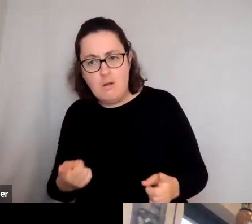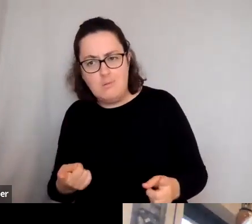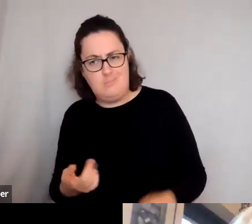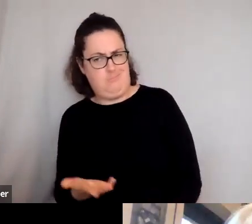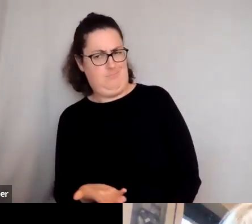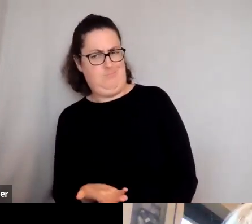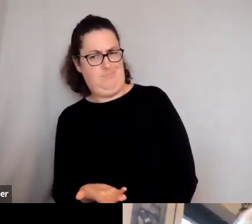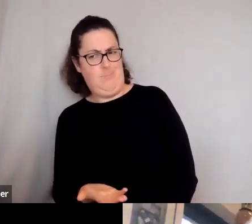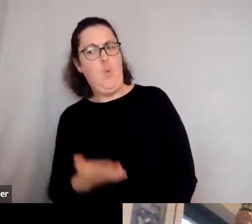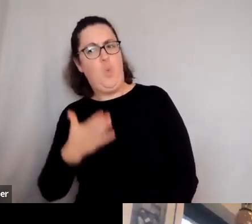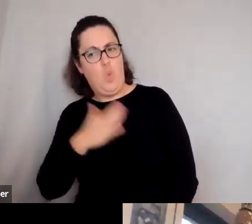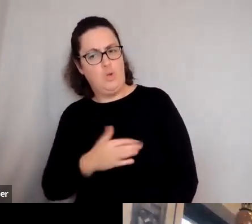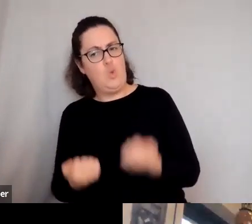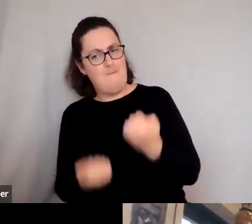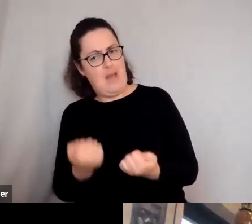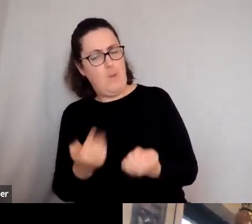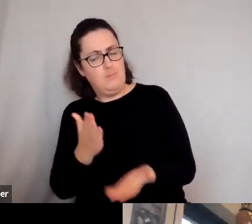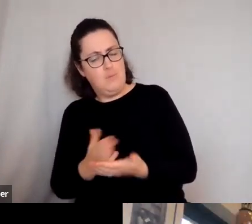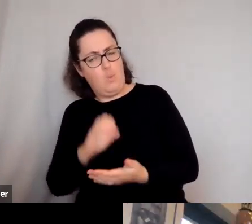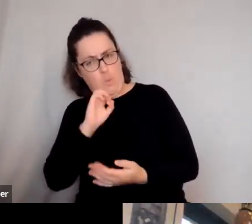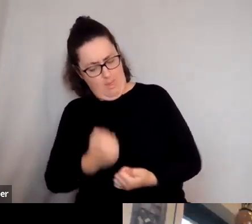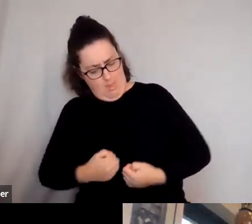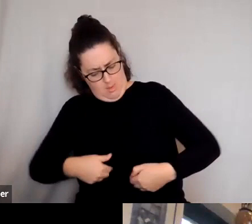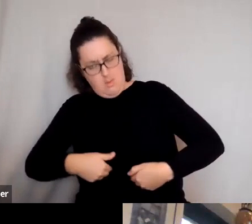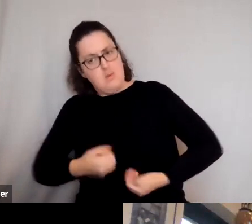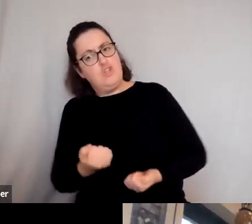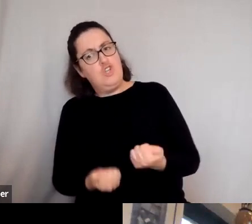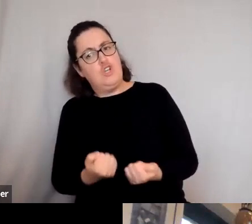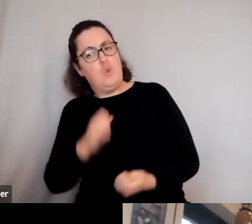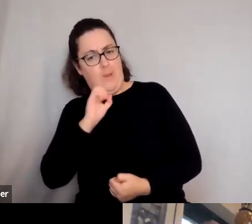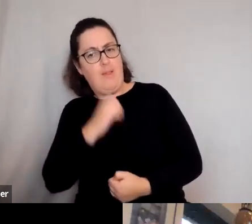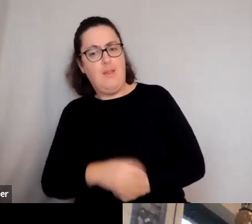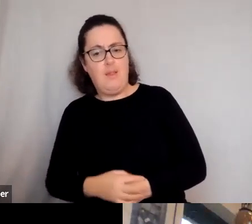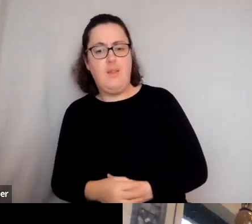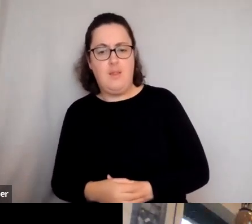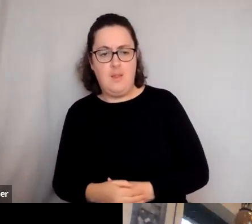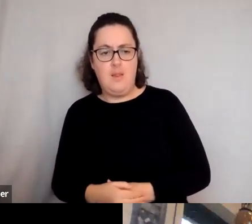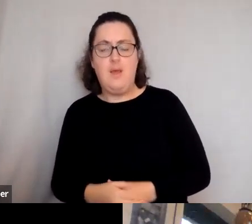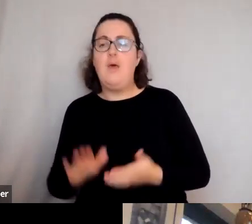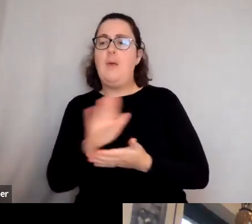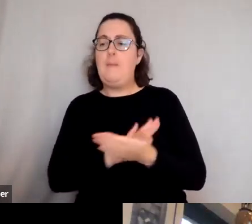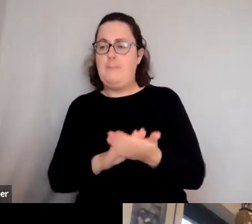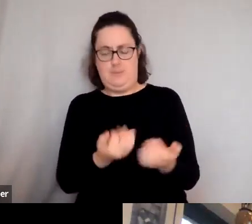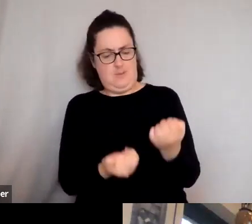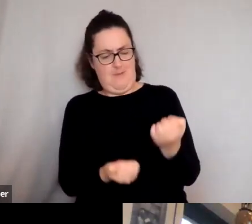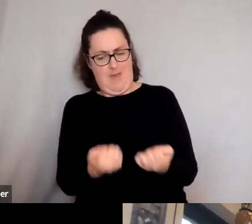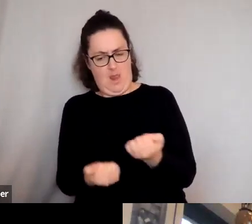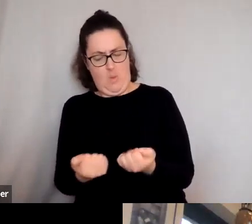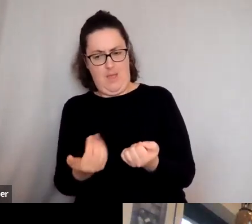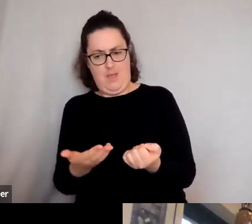don't. We want to evaluate the whole time, but we've got to kind of make that evaluation part and parcel of